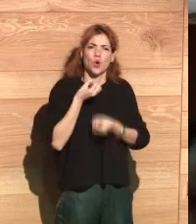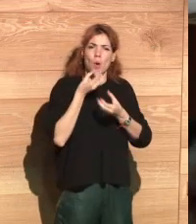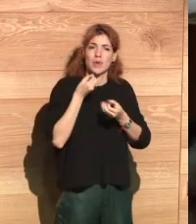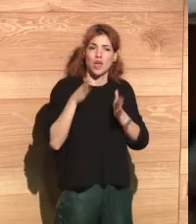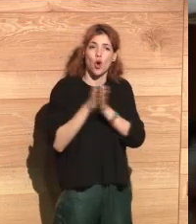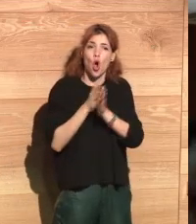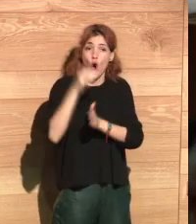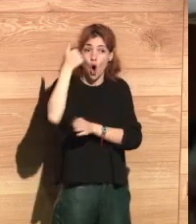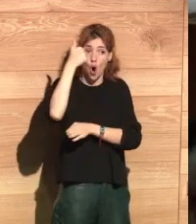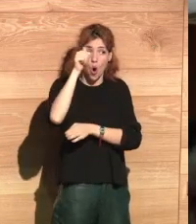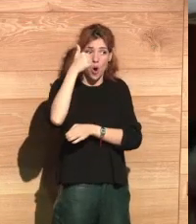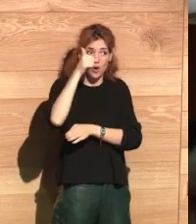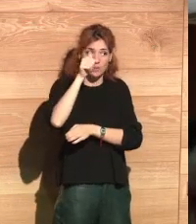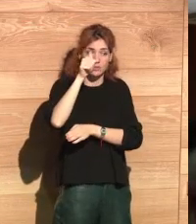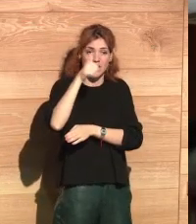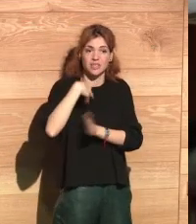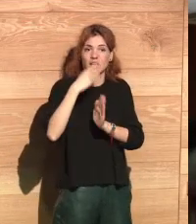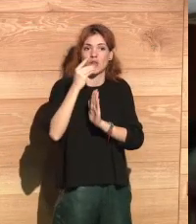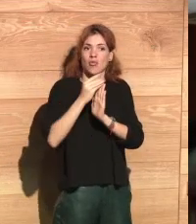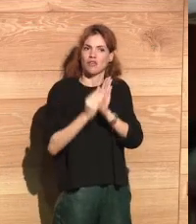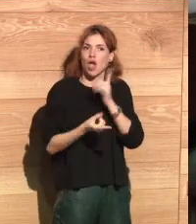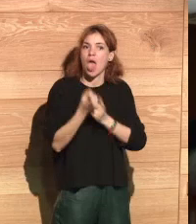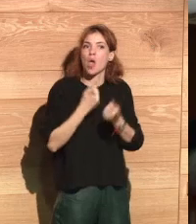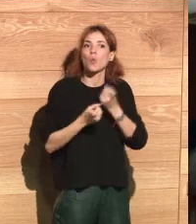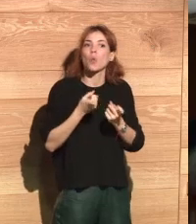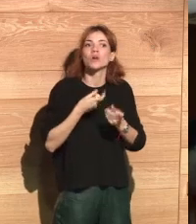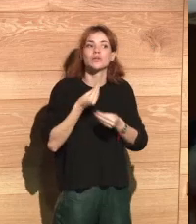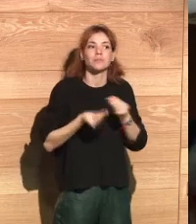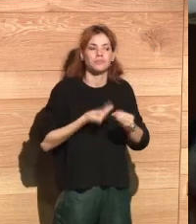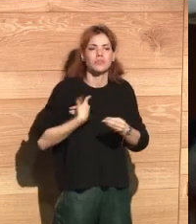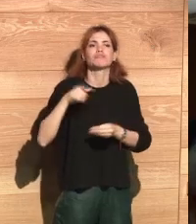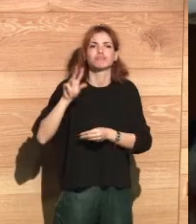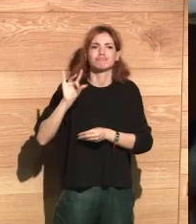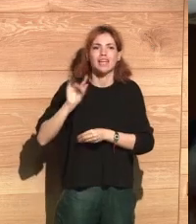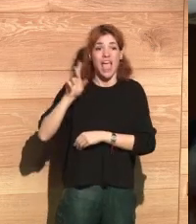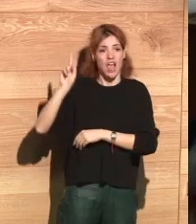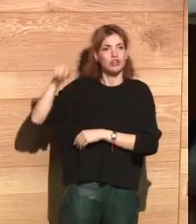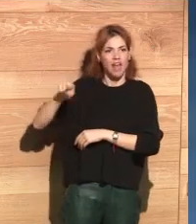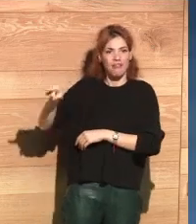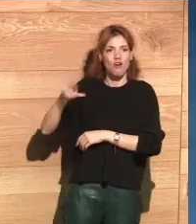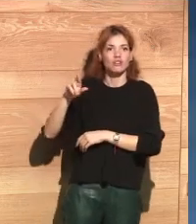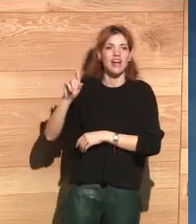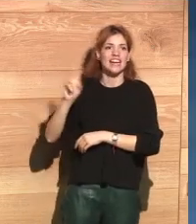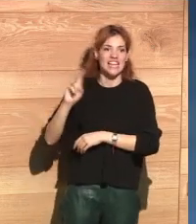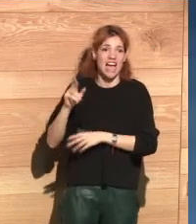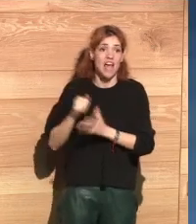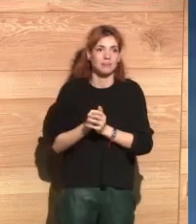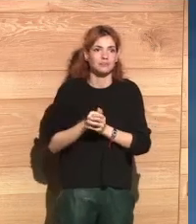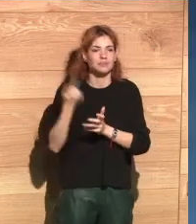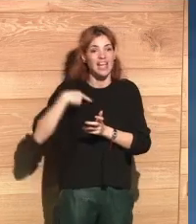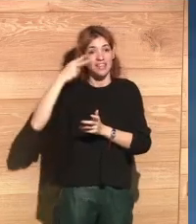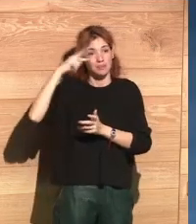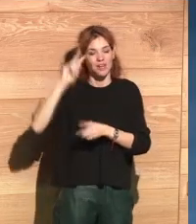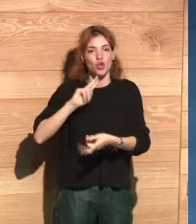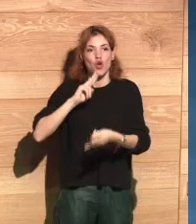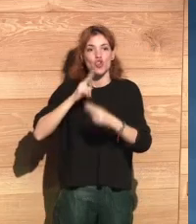have been able to see this trend that Ricard mentions. Yes, he's very right. And